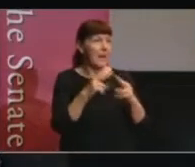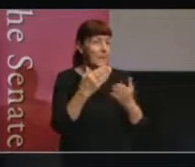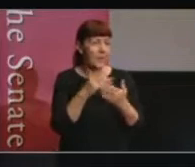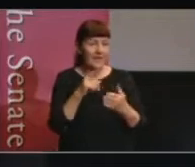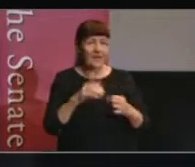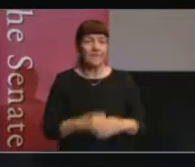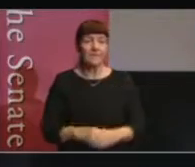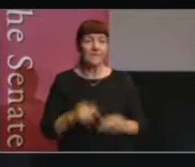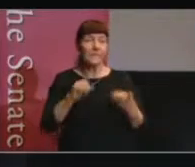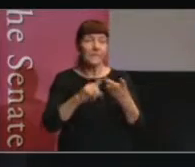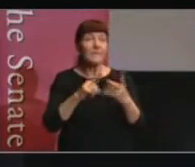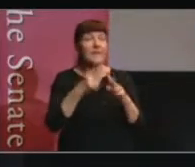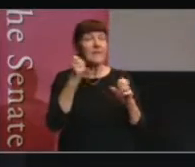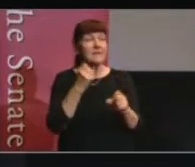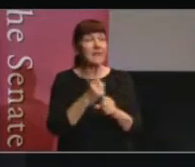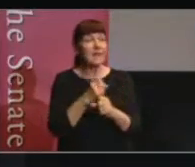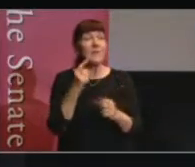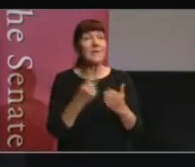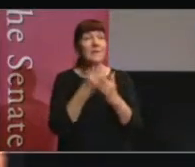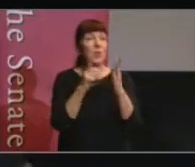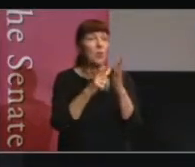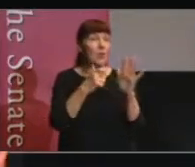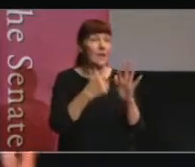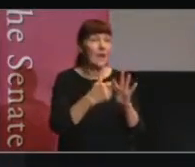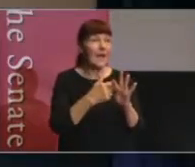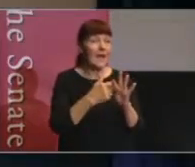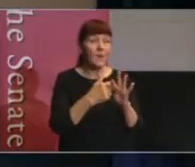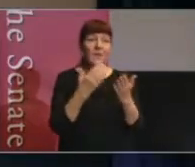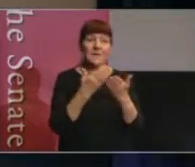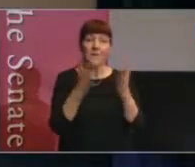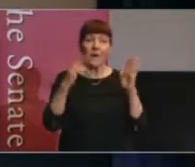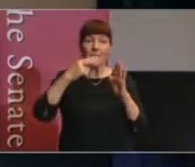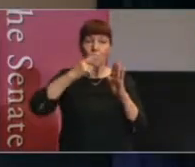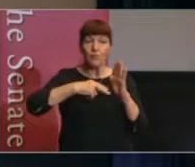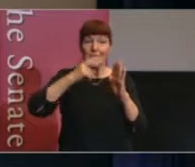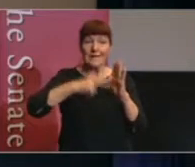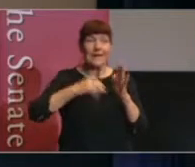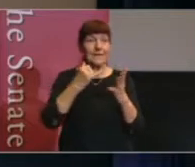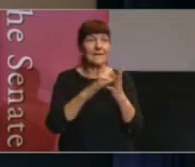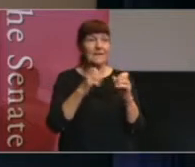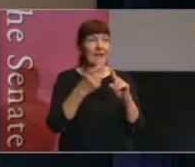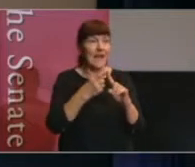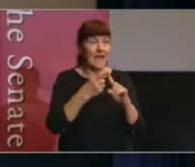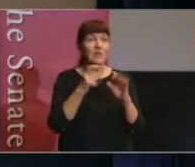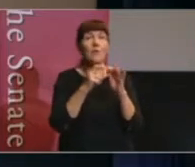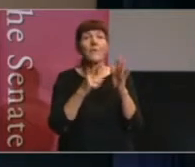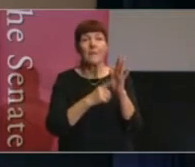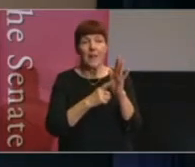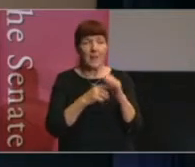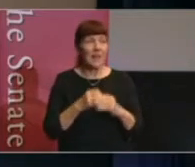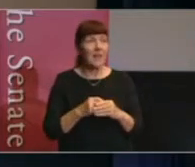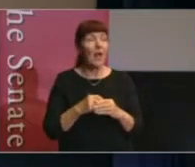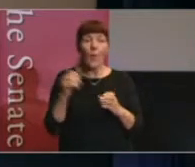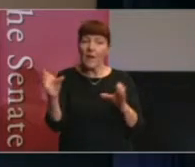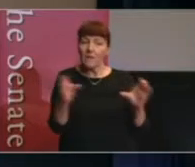Another example of this is what's happening in the UK with this public reading stage of a bill, where we're able to draw